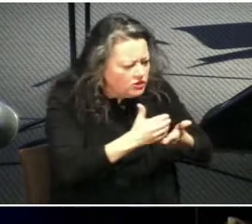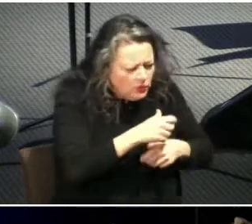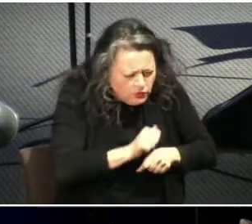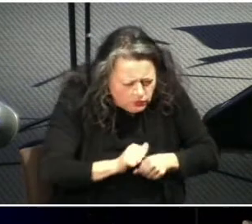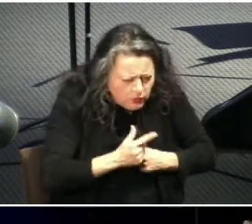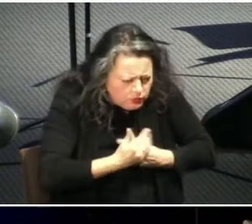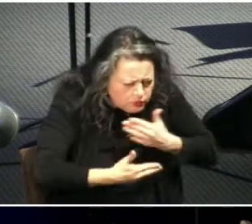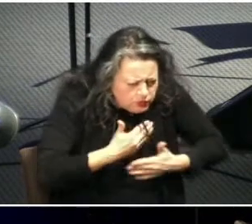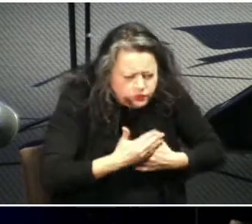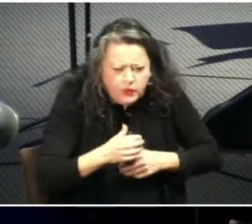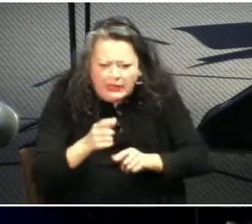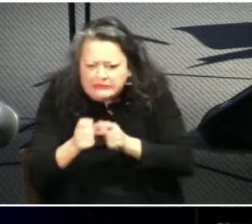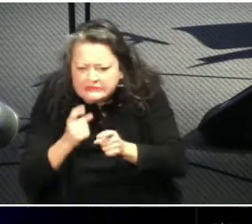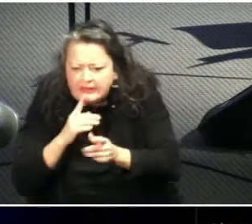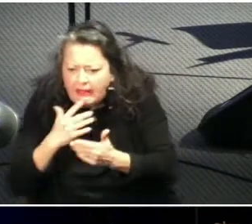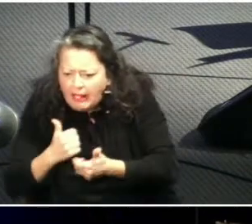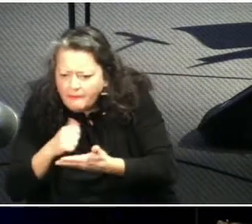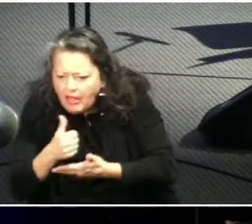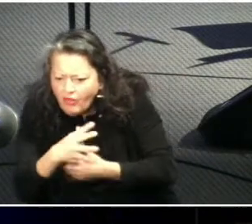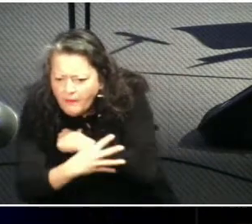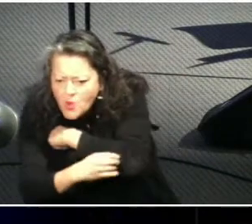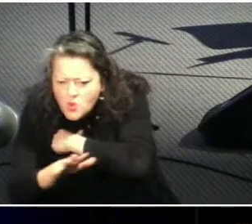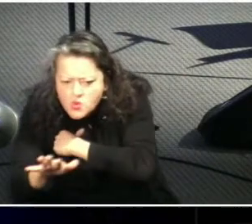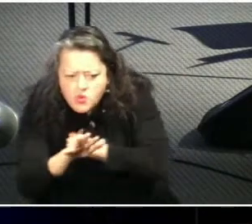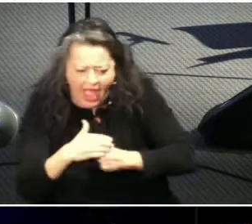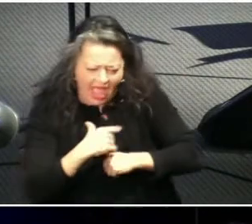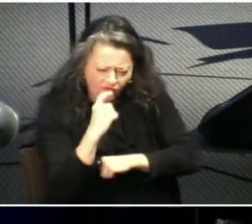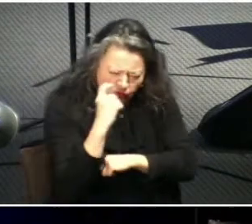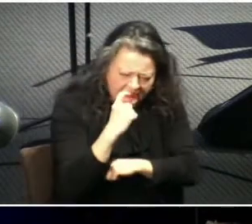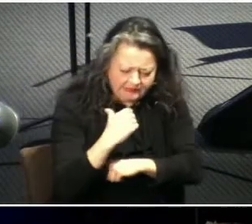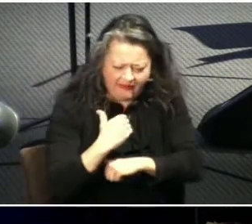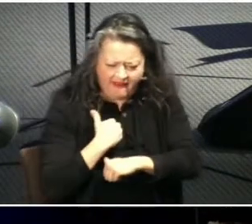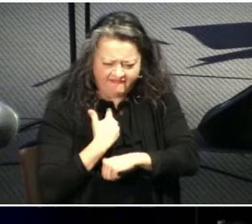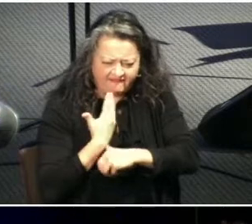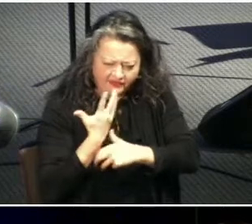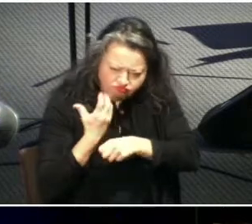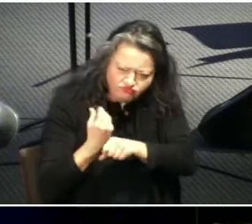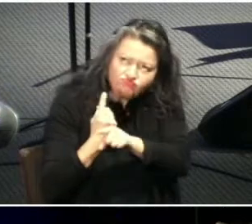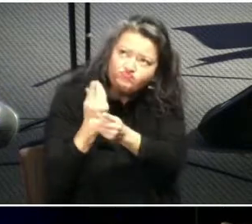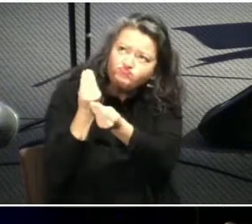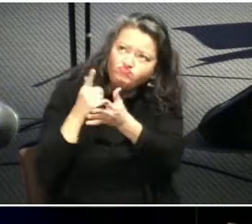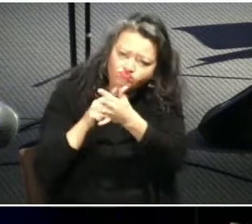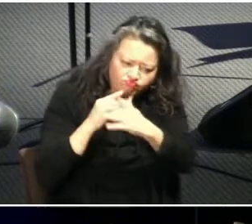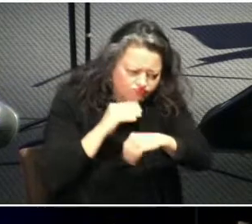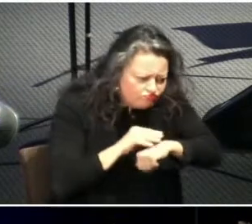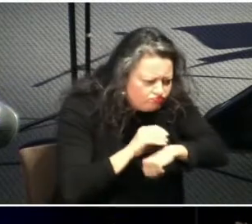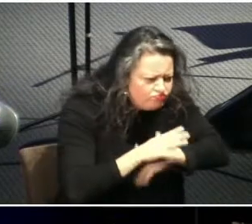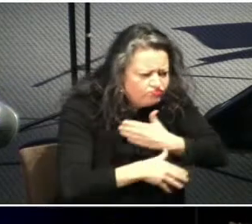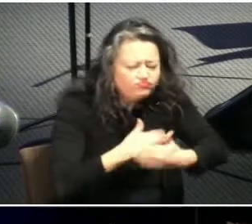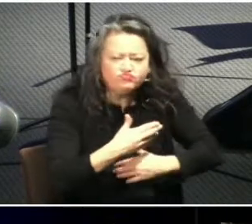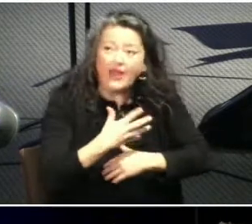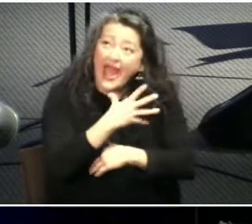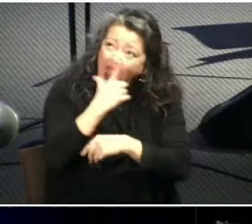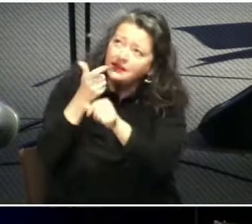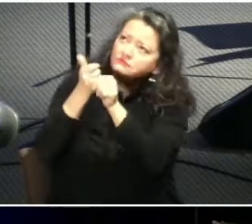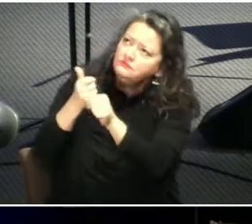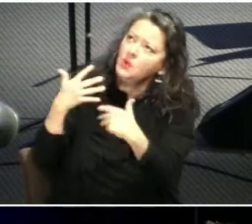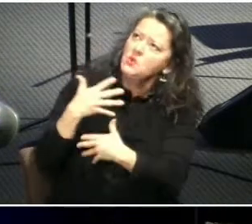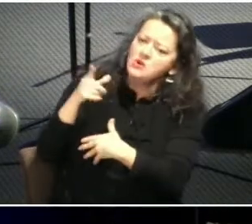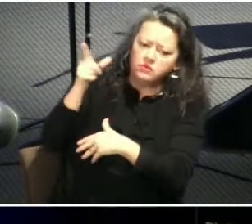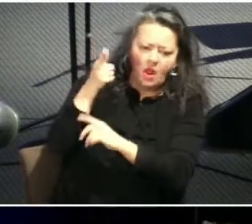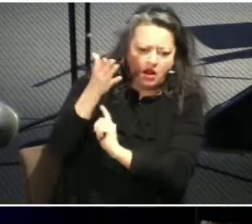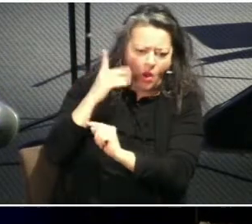clothed with strength she speaks wisdom and faithful instruction and she fears the lord and it really